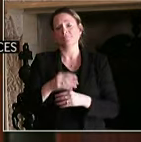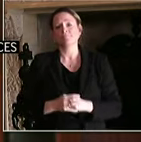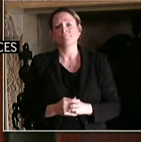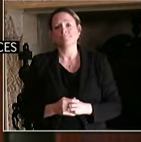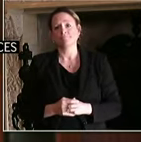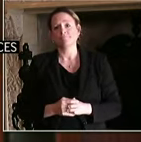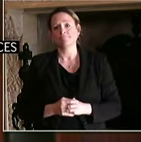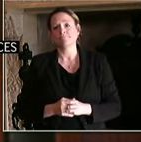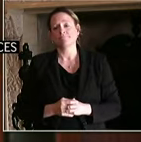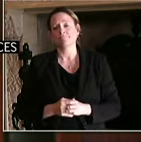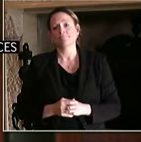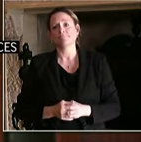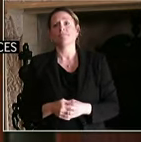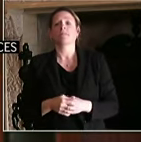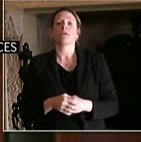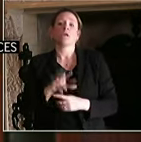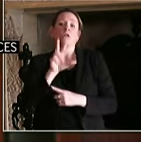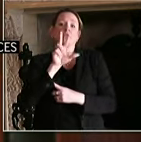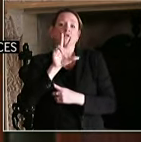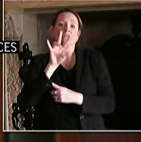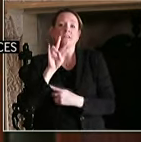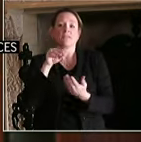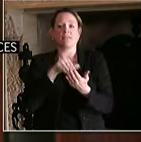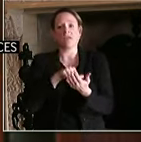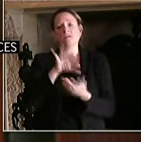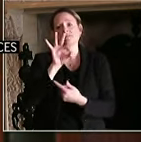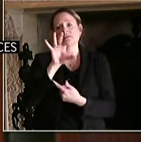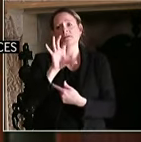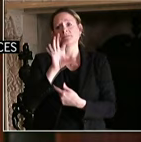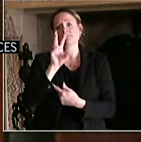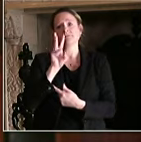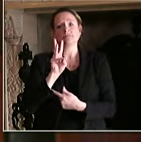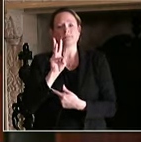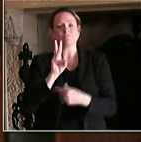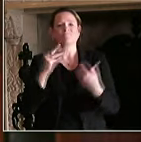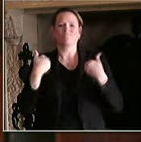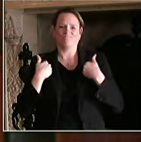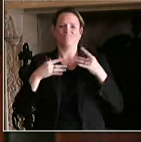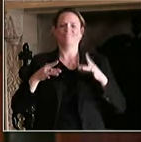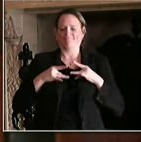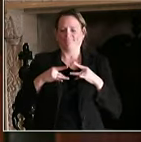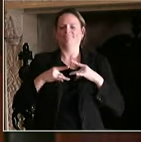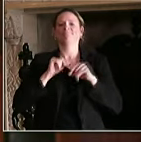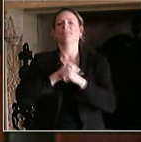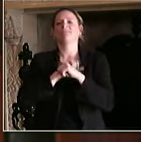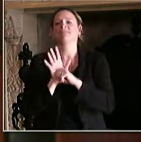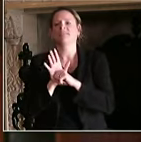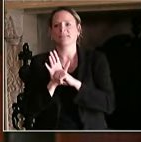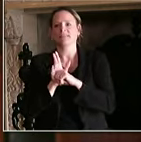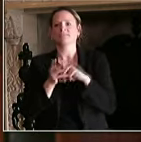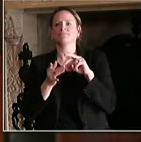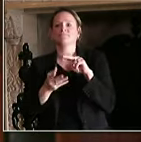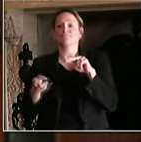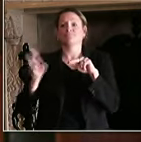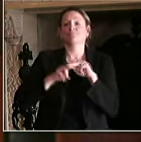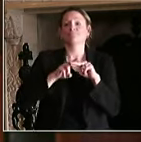There are now 37,906 confirmed cases of COVID-19, which is an increase of 964